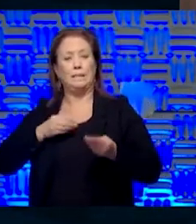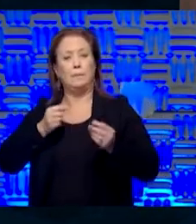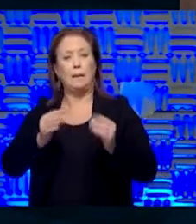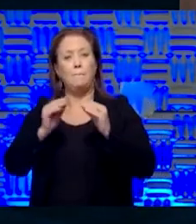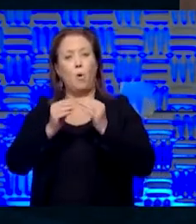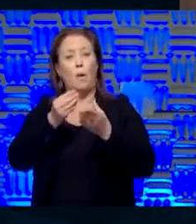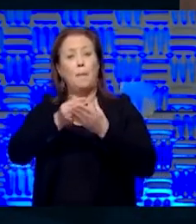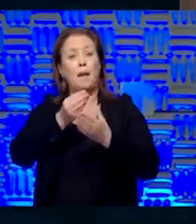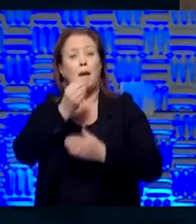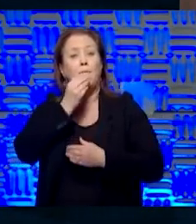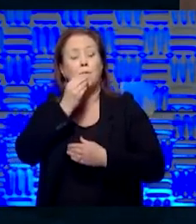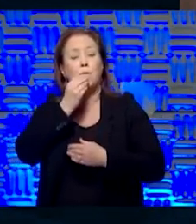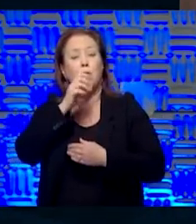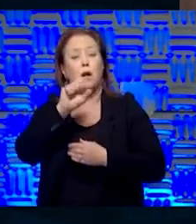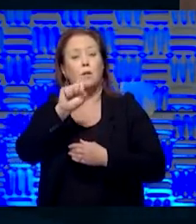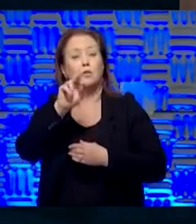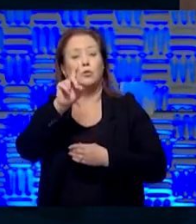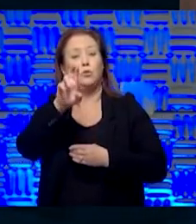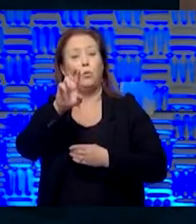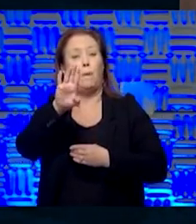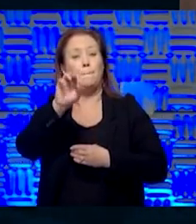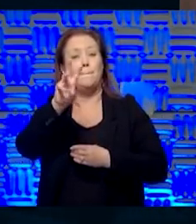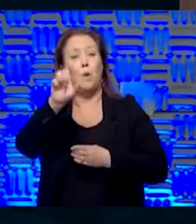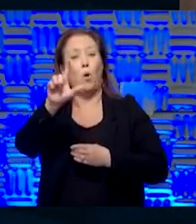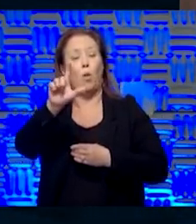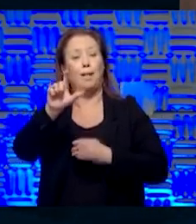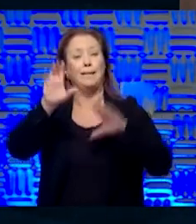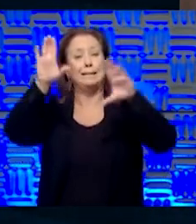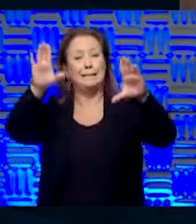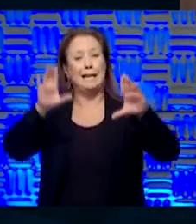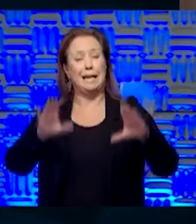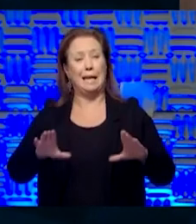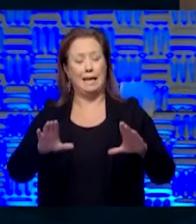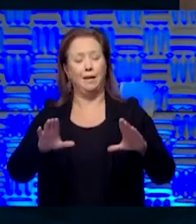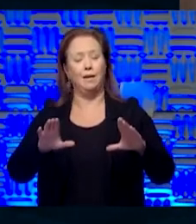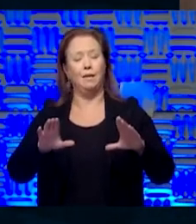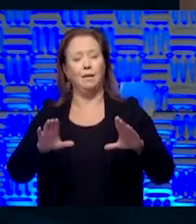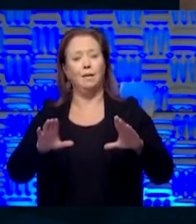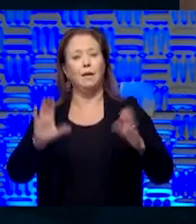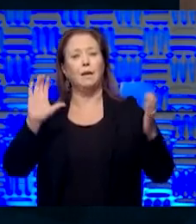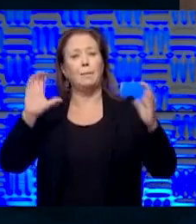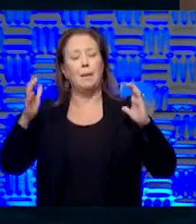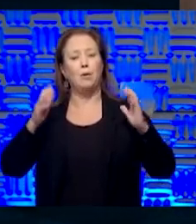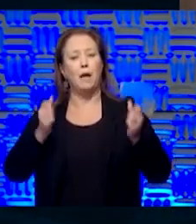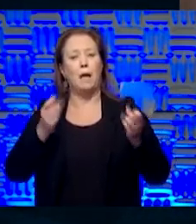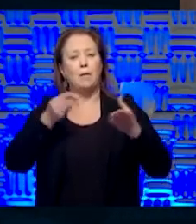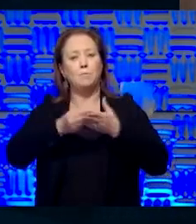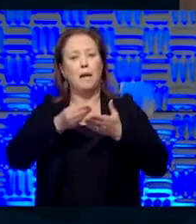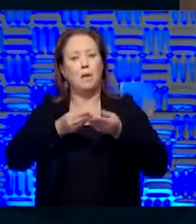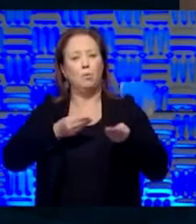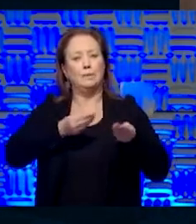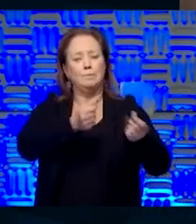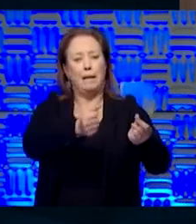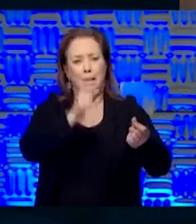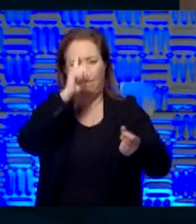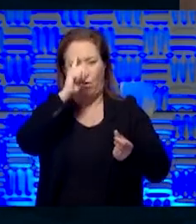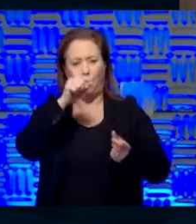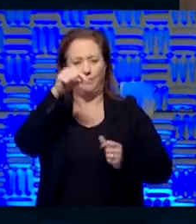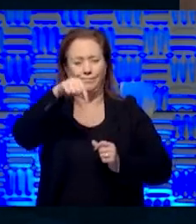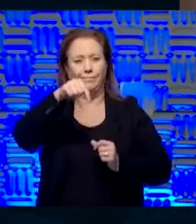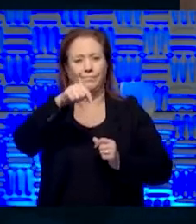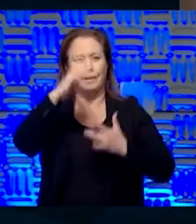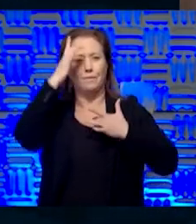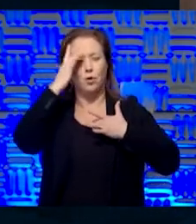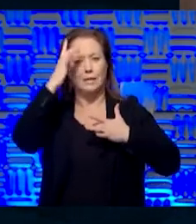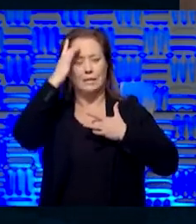what we spend per year on each individual Kansan. And it's time to really take a hard look at our funding priorities. And I was touting